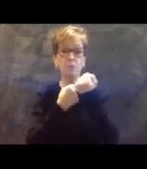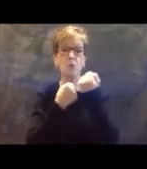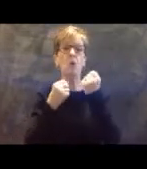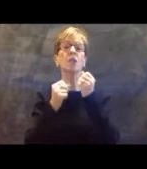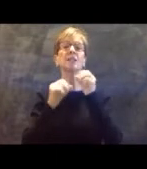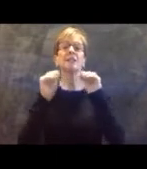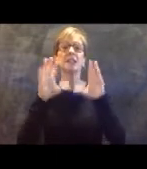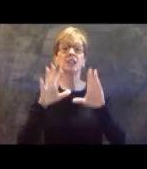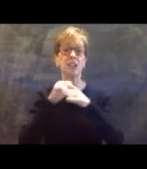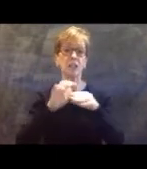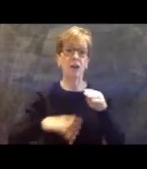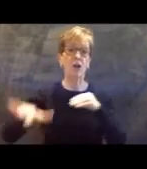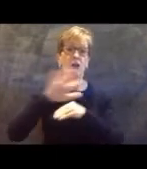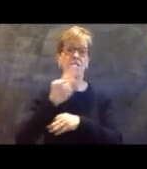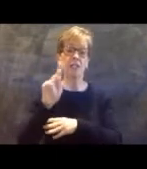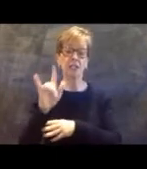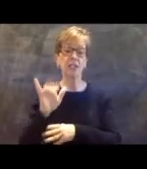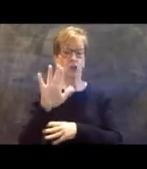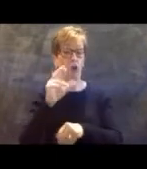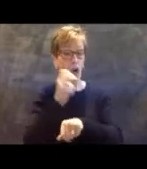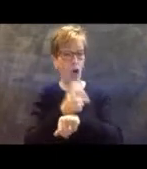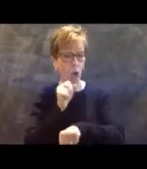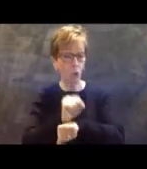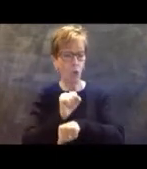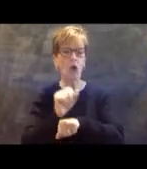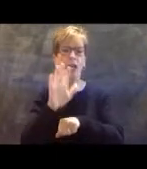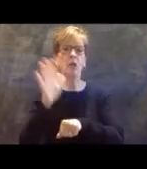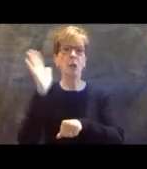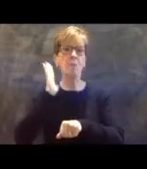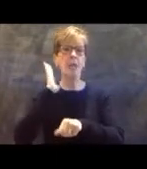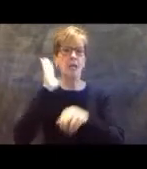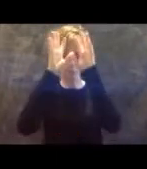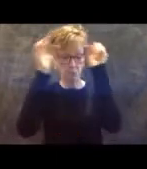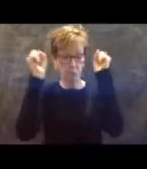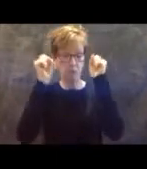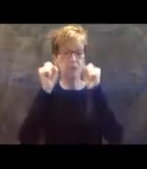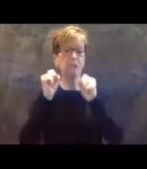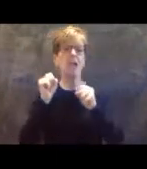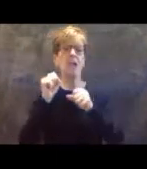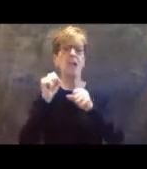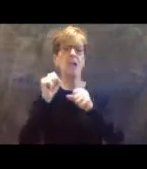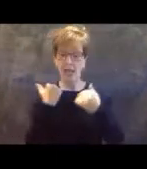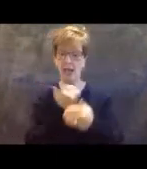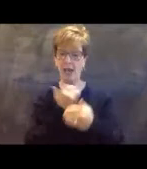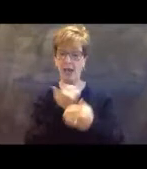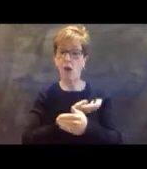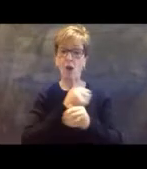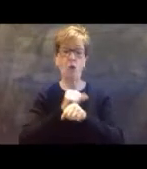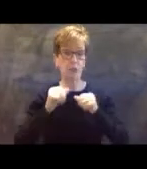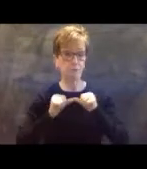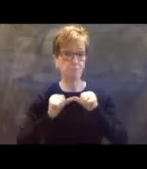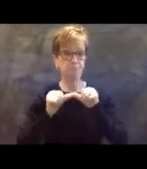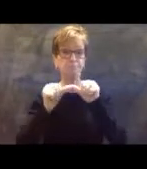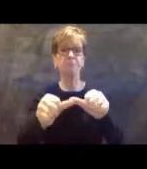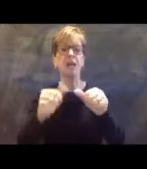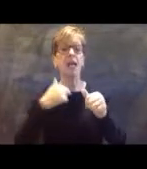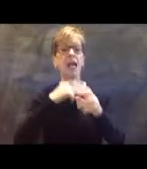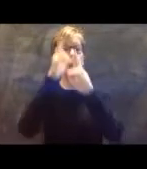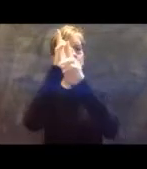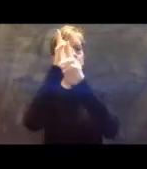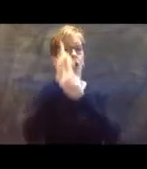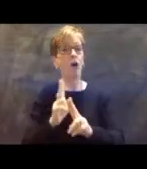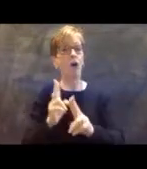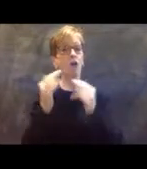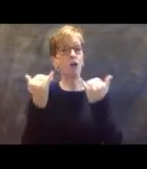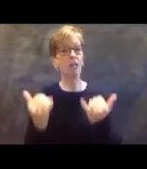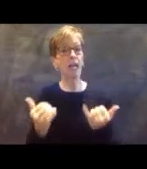of your hard work and the path that you and our founding president, Holly Bledworth, have forged. I'm so honored now to welcome all of